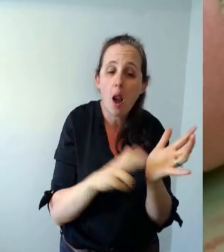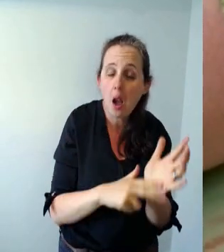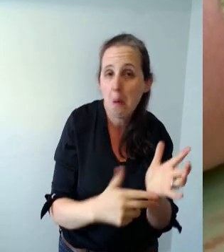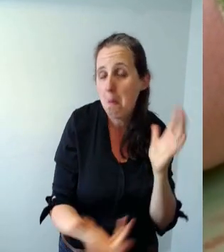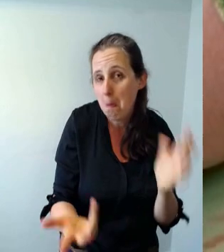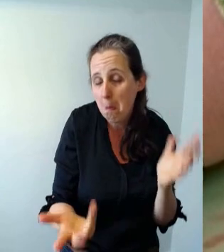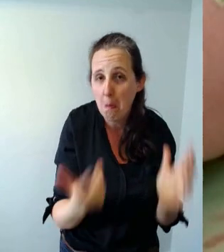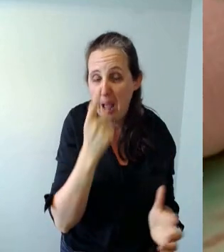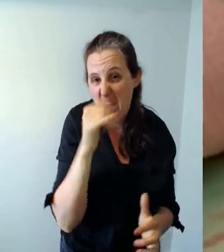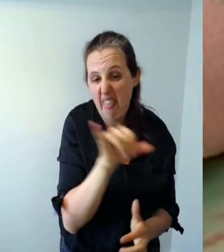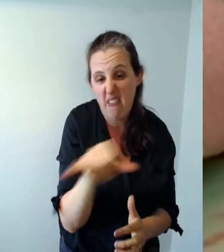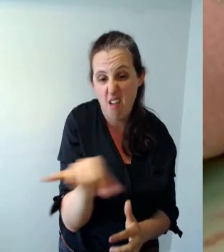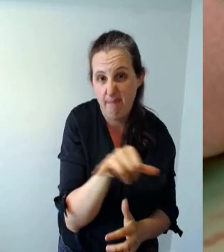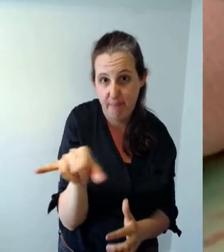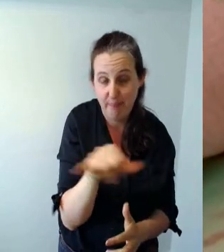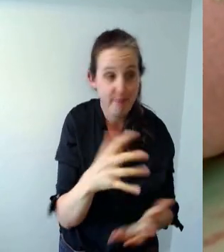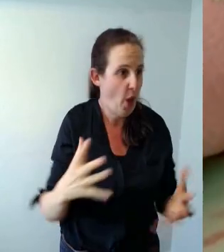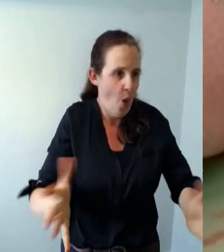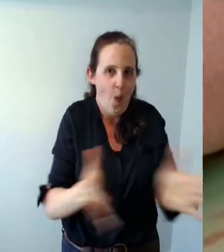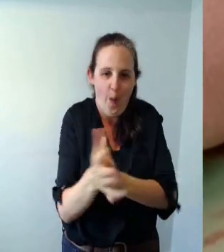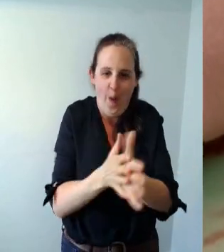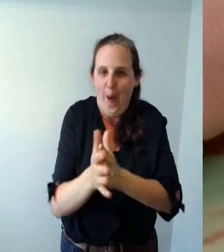right so let's get started